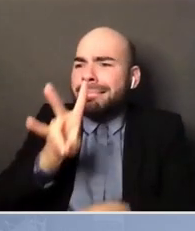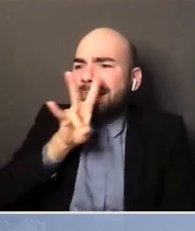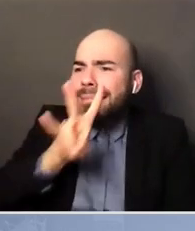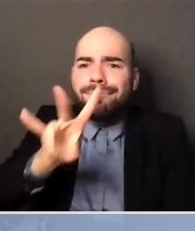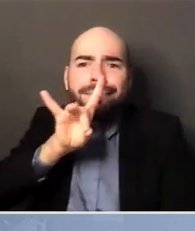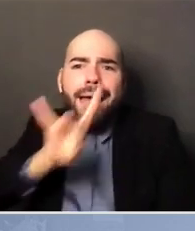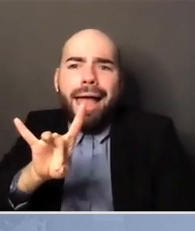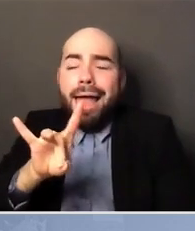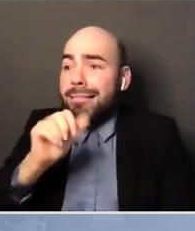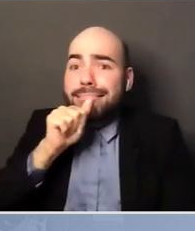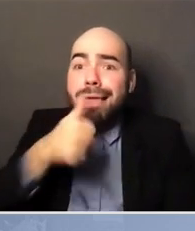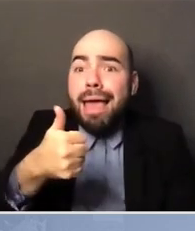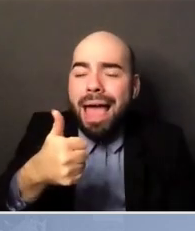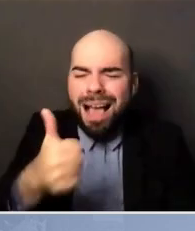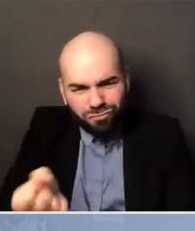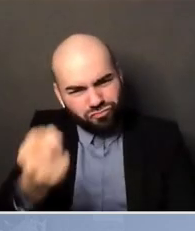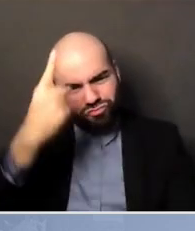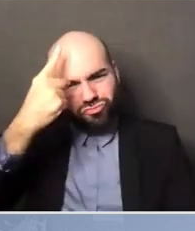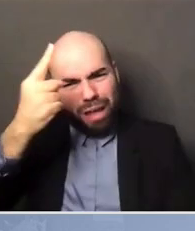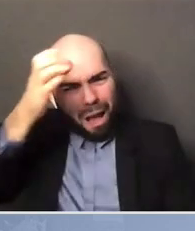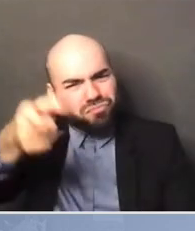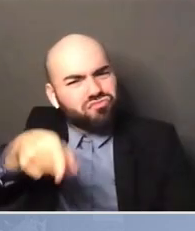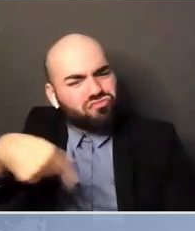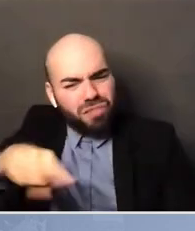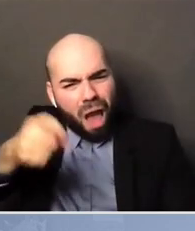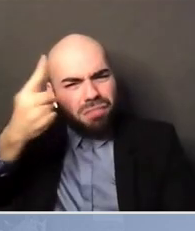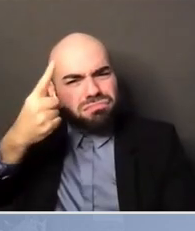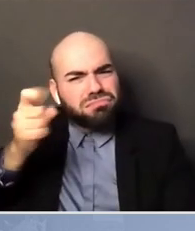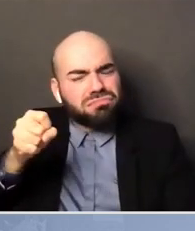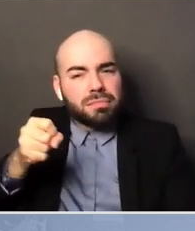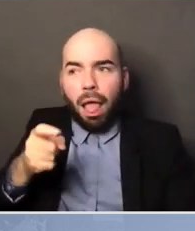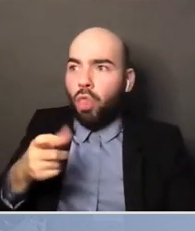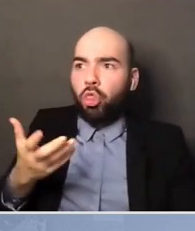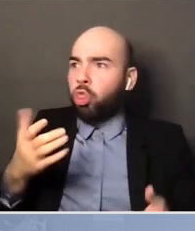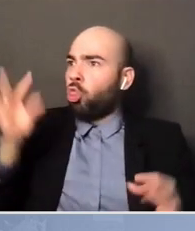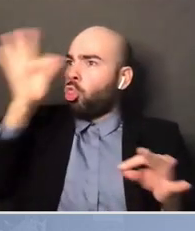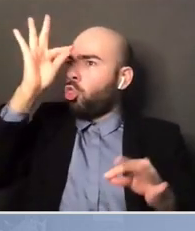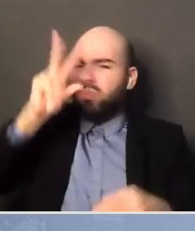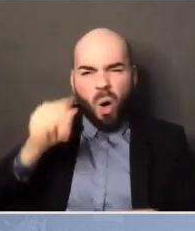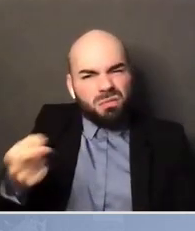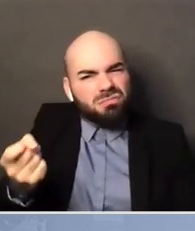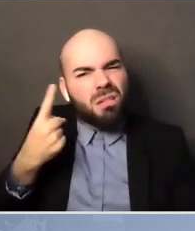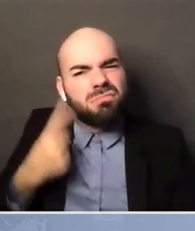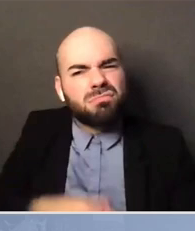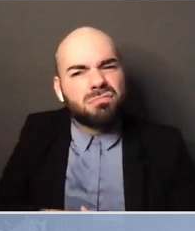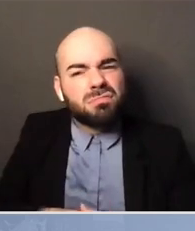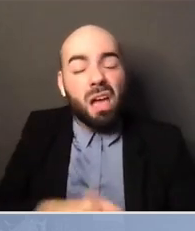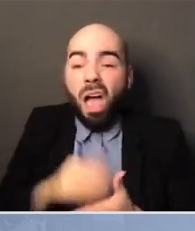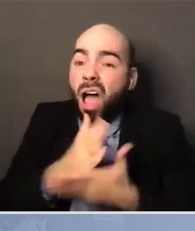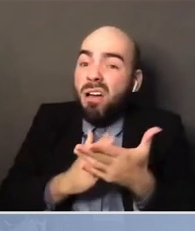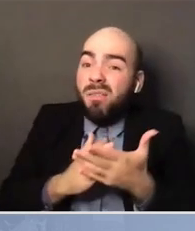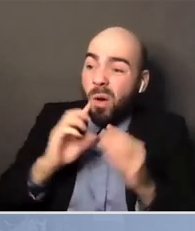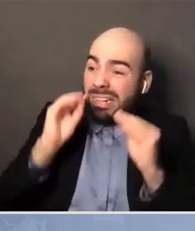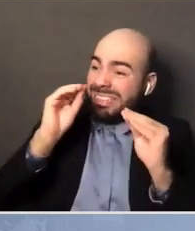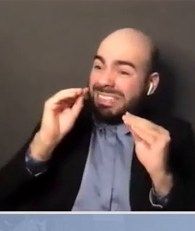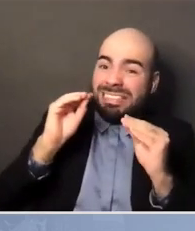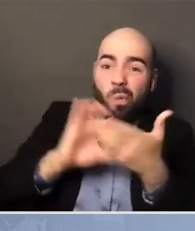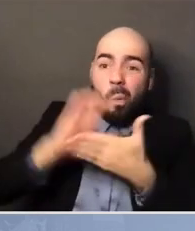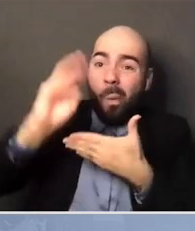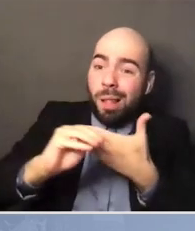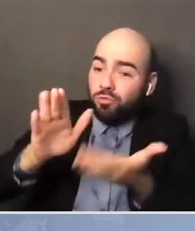can understand. And part of the job, I think, for an educational curriculum is to give them actual